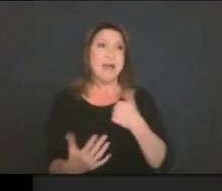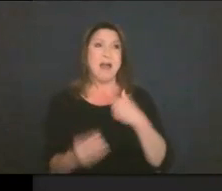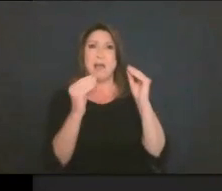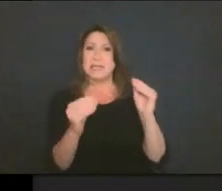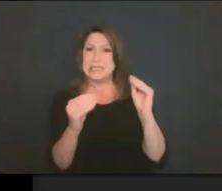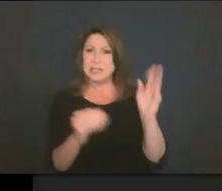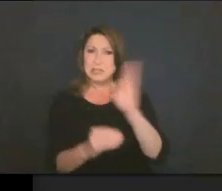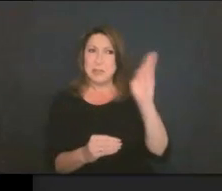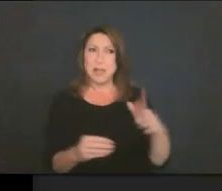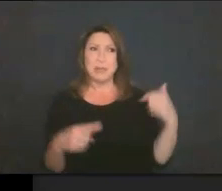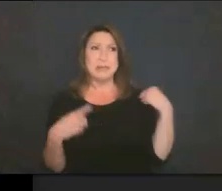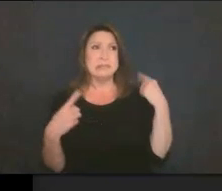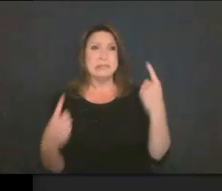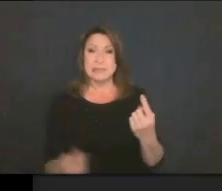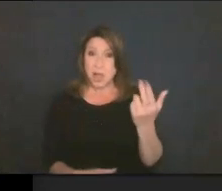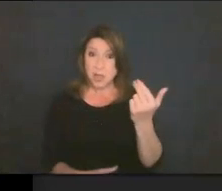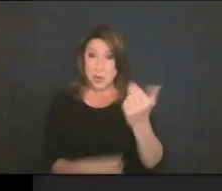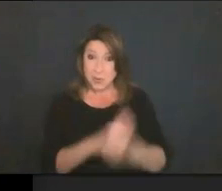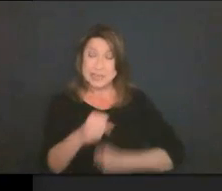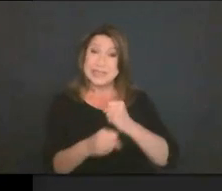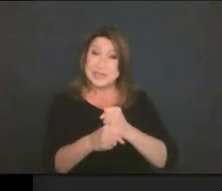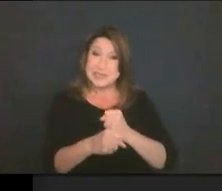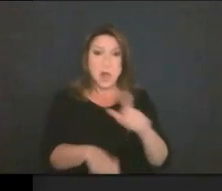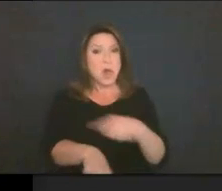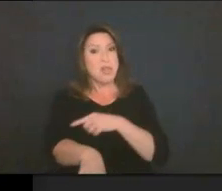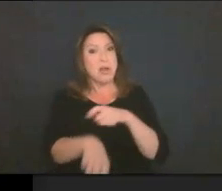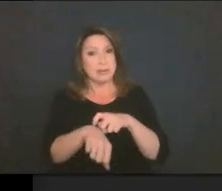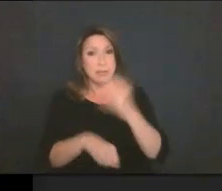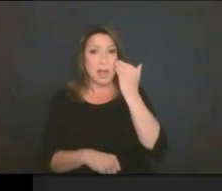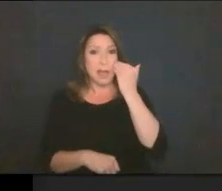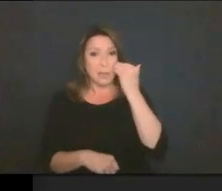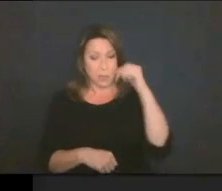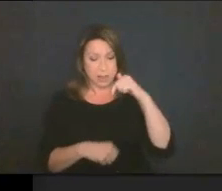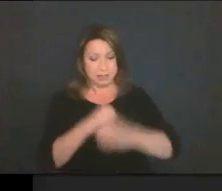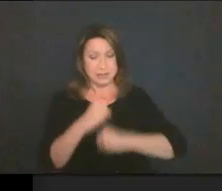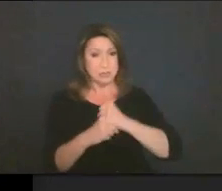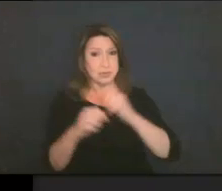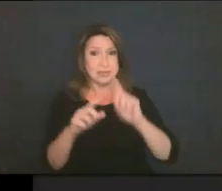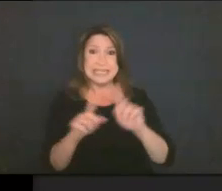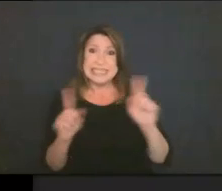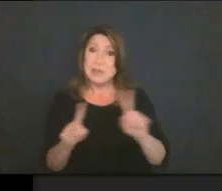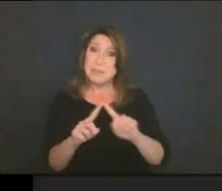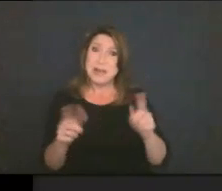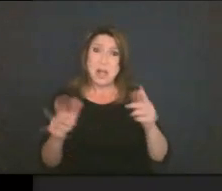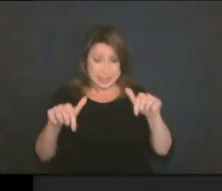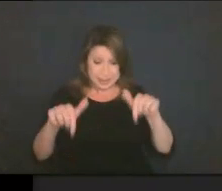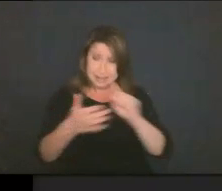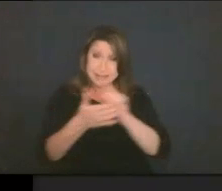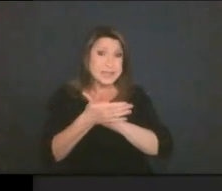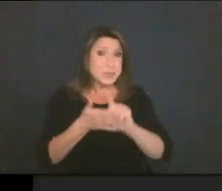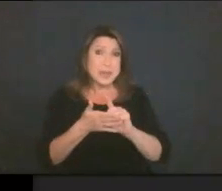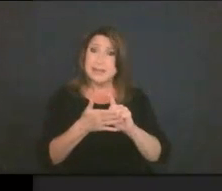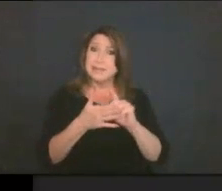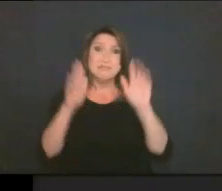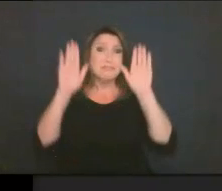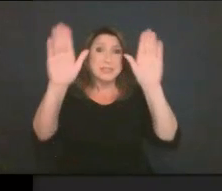year. So quite a while and it's definitely a different year, but already this week has been pretty great. It's been going well with